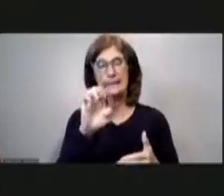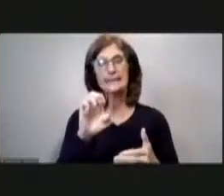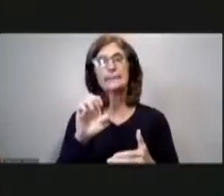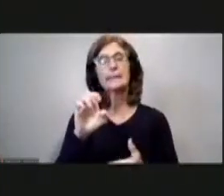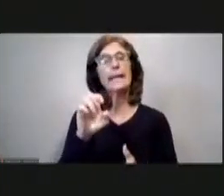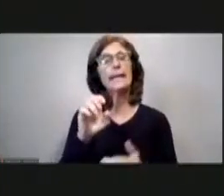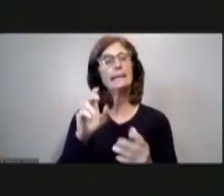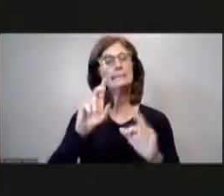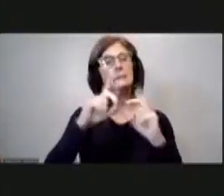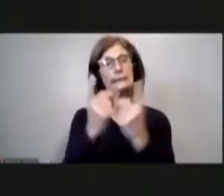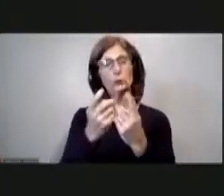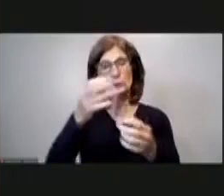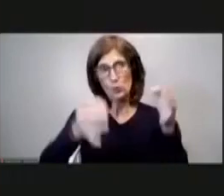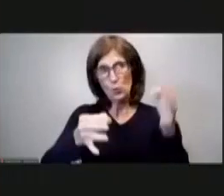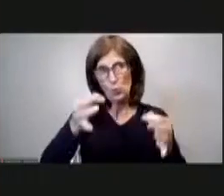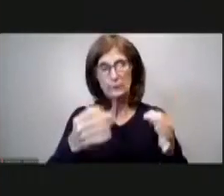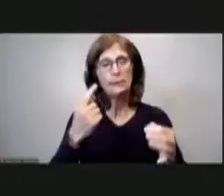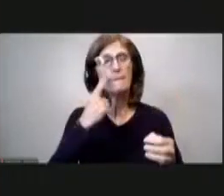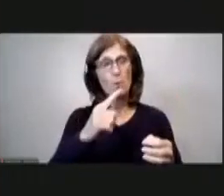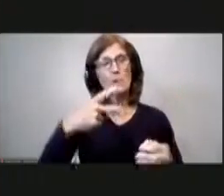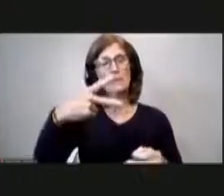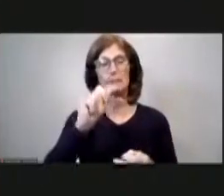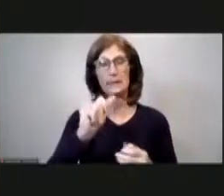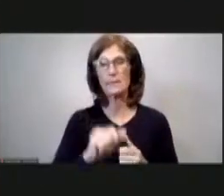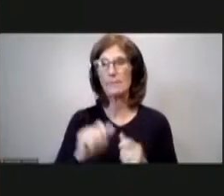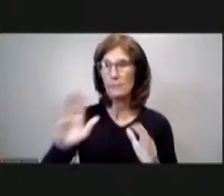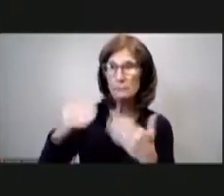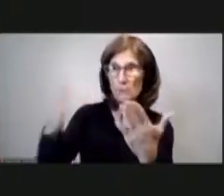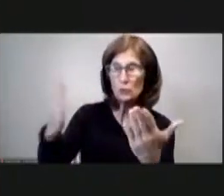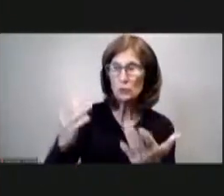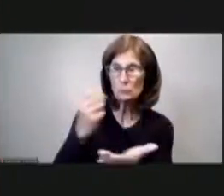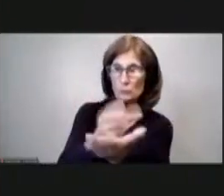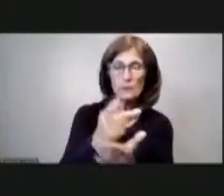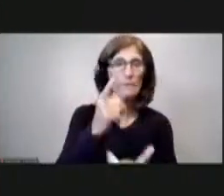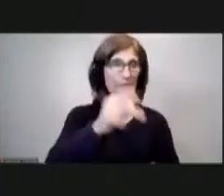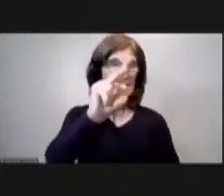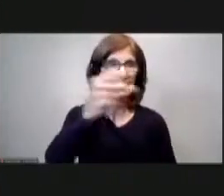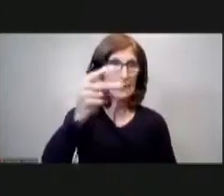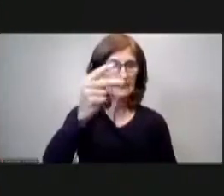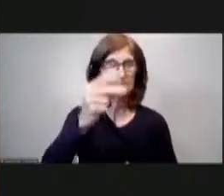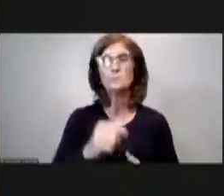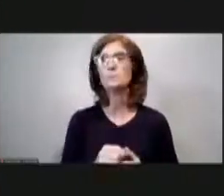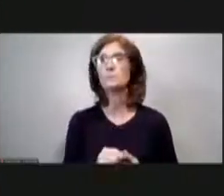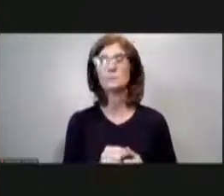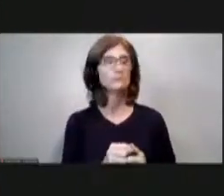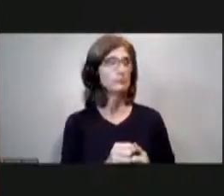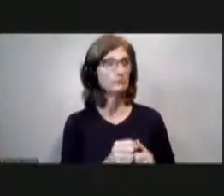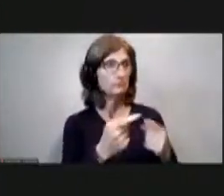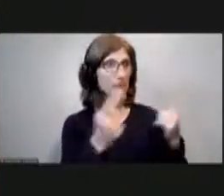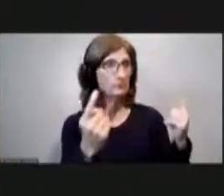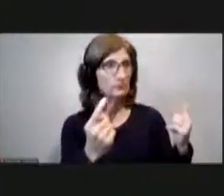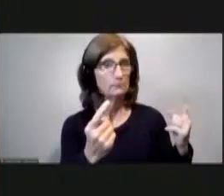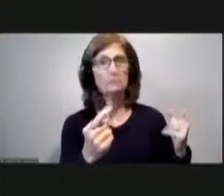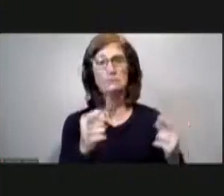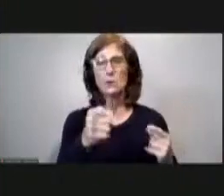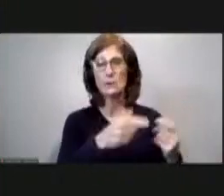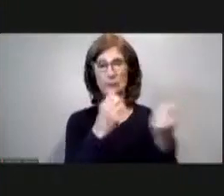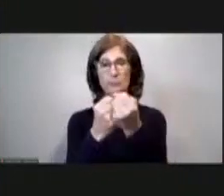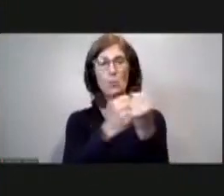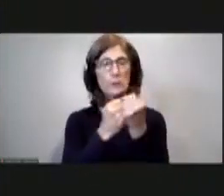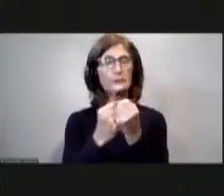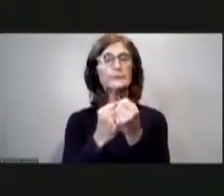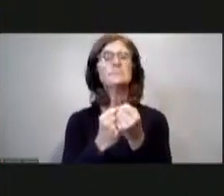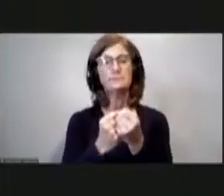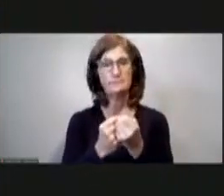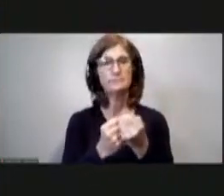court for the western district of pennsylvania motion to approve second discussion seeing none all those in favor say aye aye